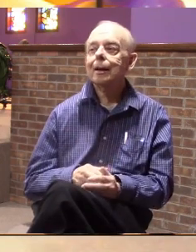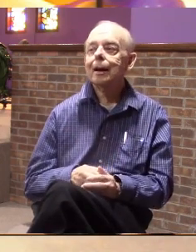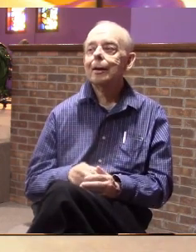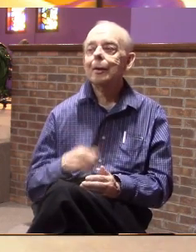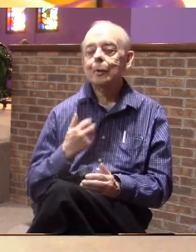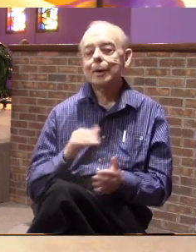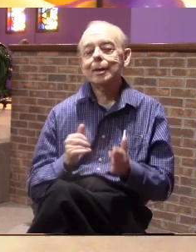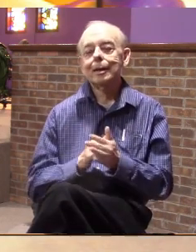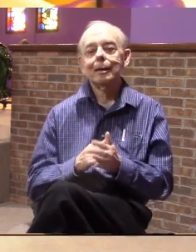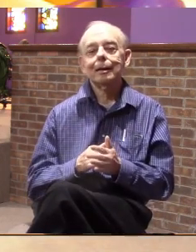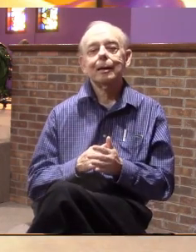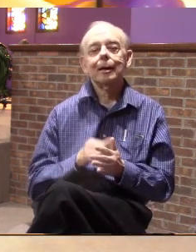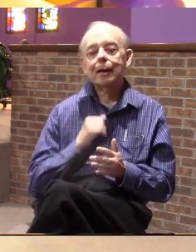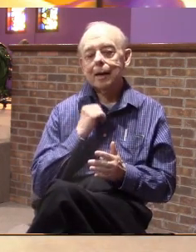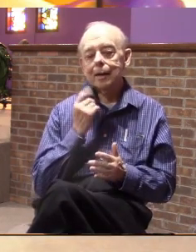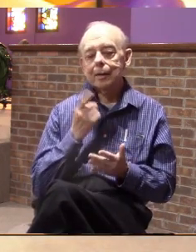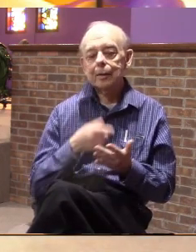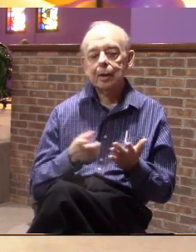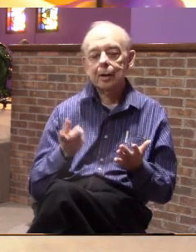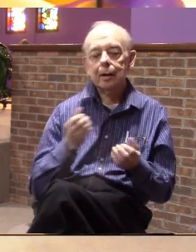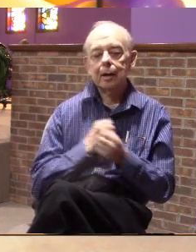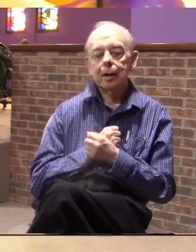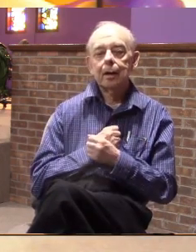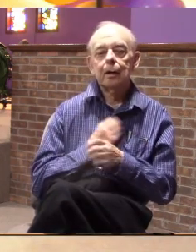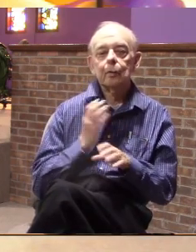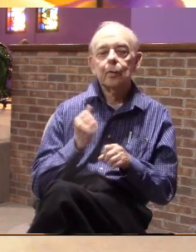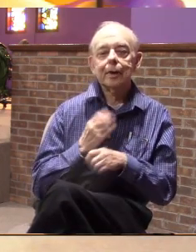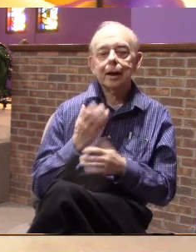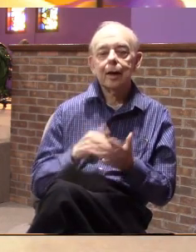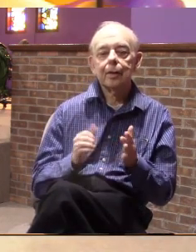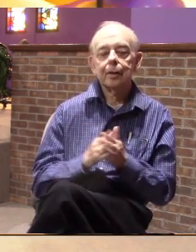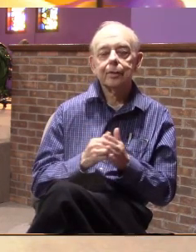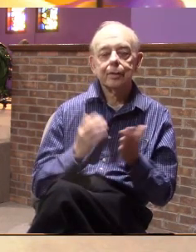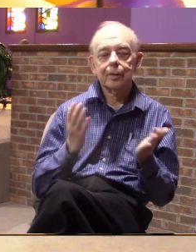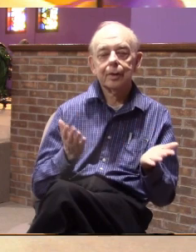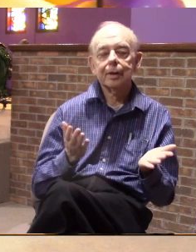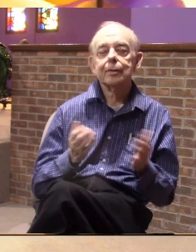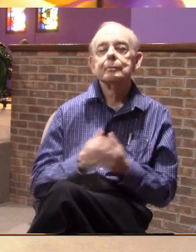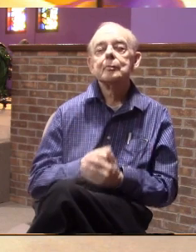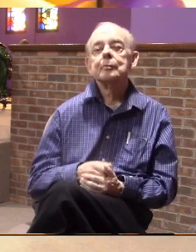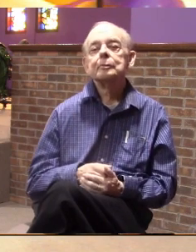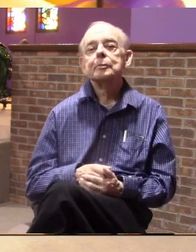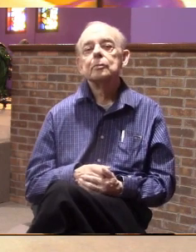we did it now let's see what kind of love and good works we're going to get out of this stuff okay